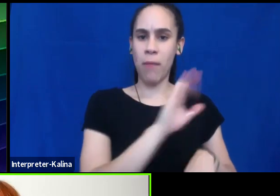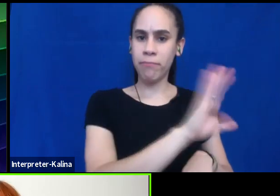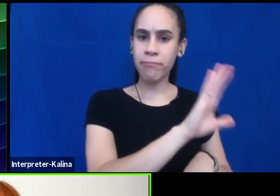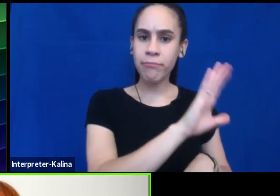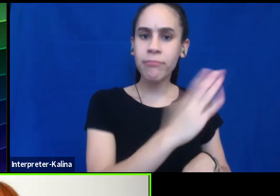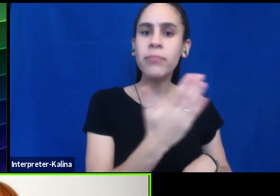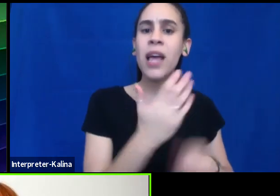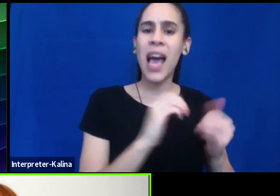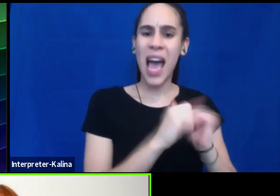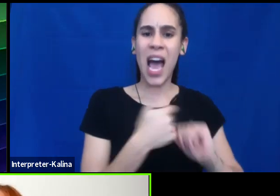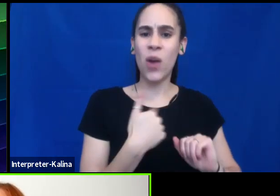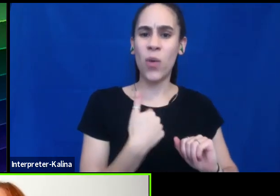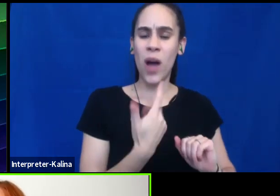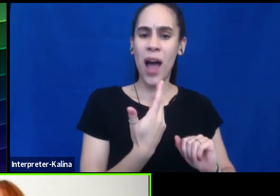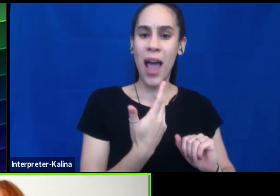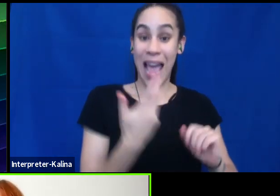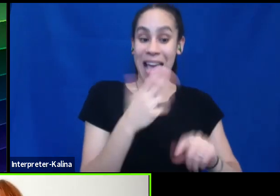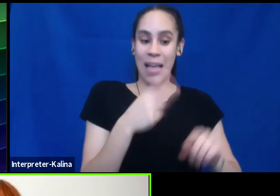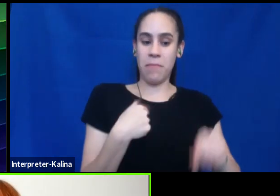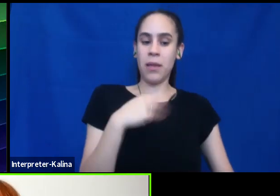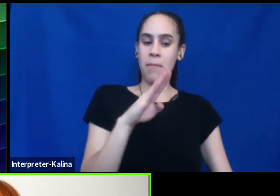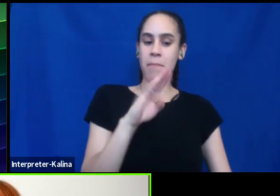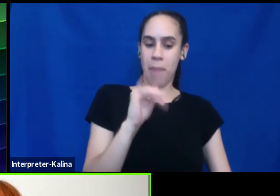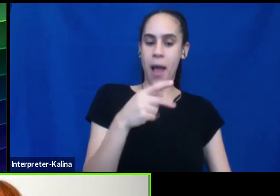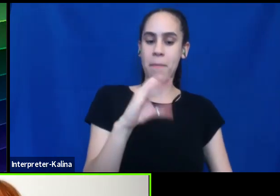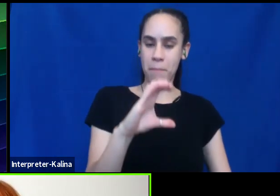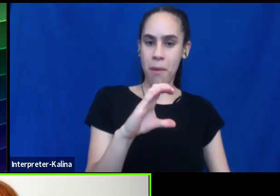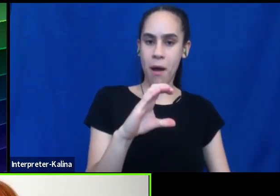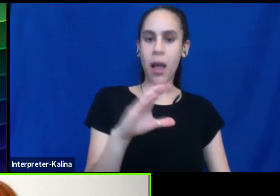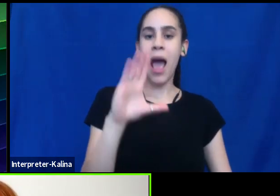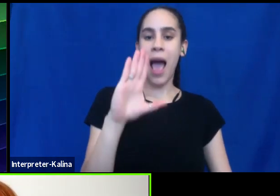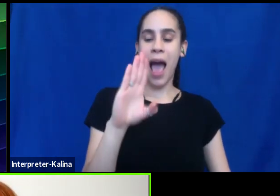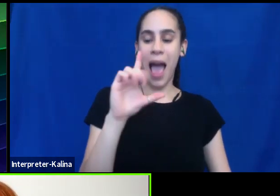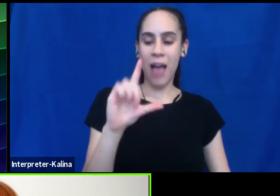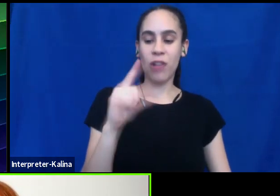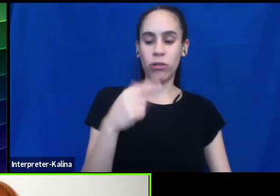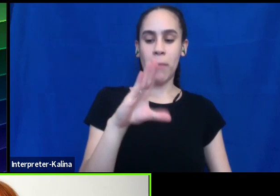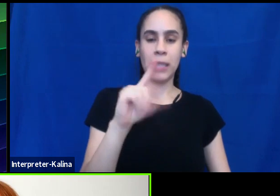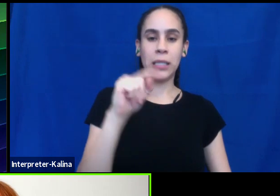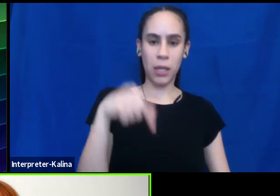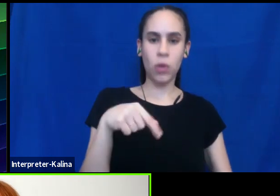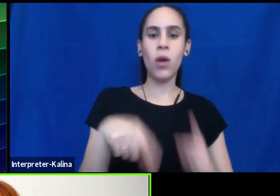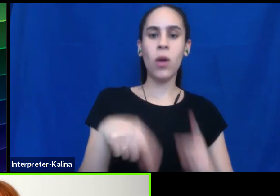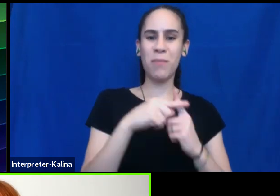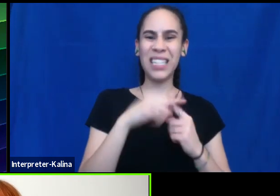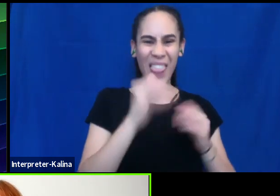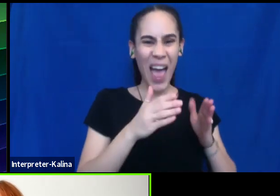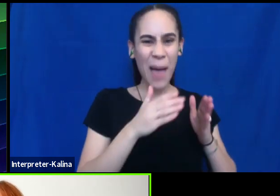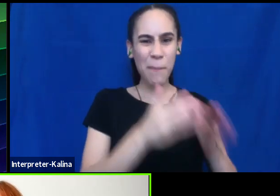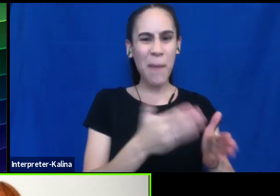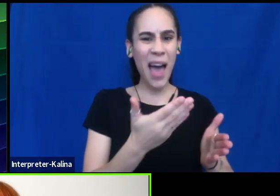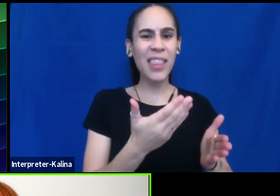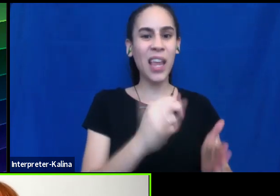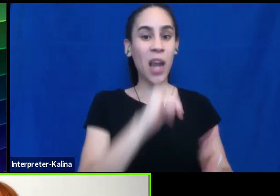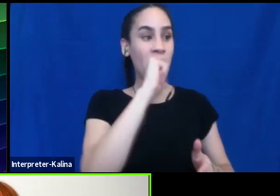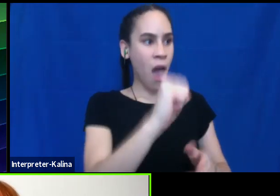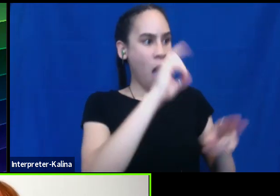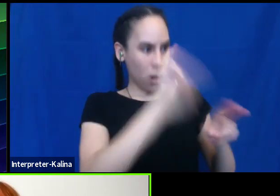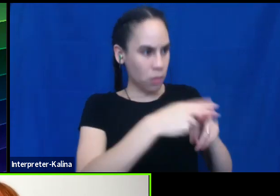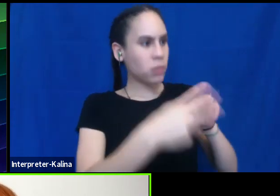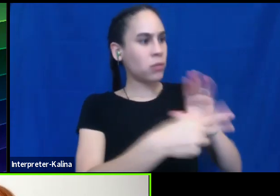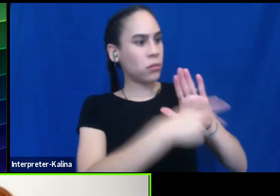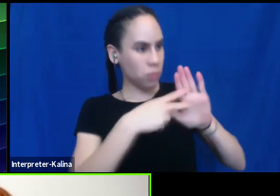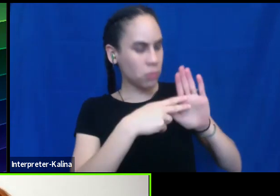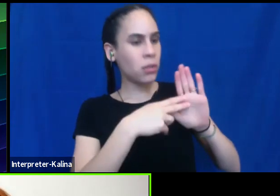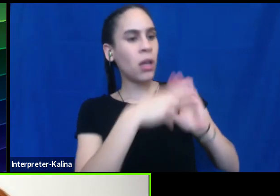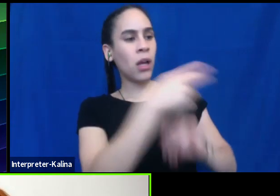oppression as a bi, bi POC LGBT plus person? I find this method not naming things as homophobic, racist,